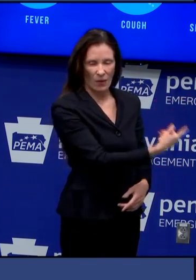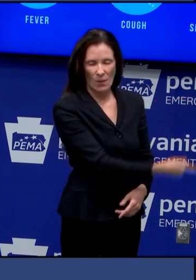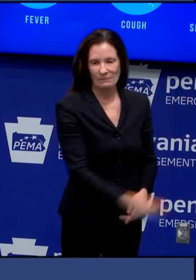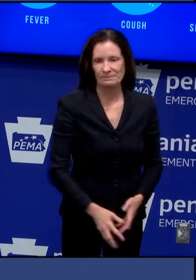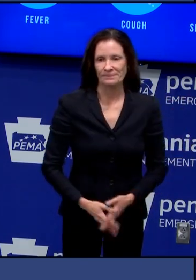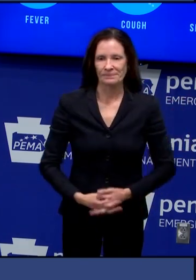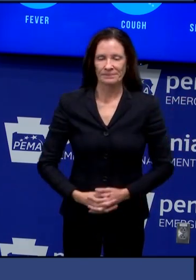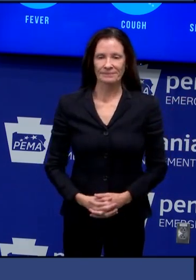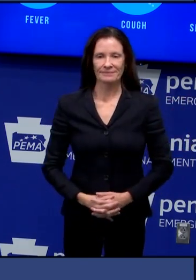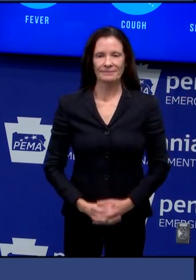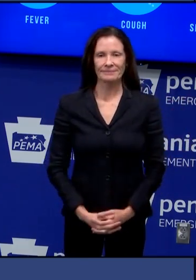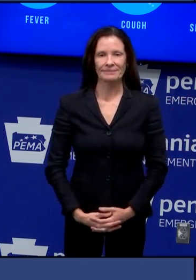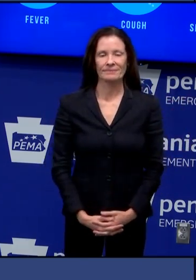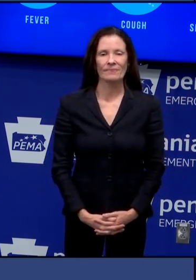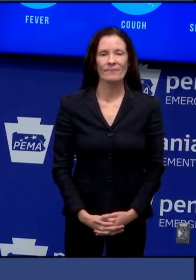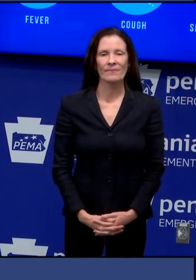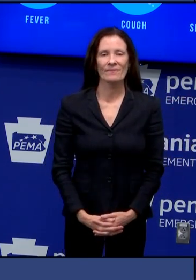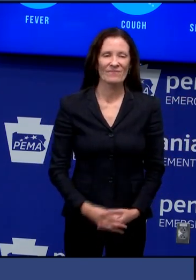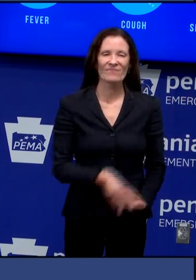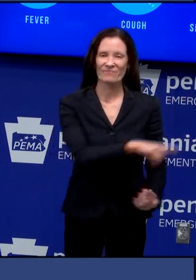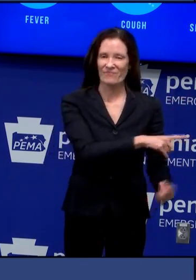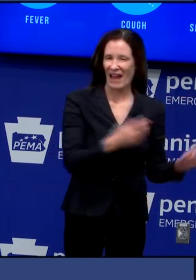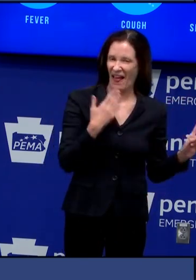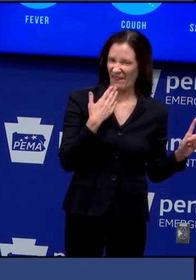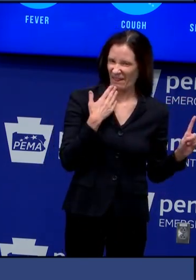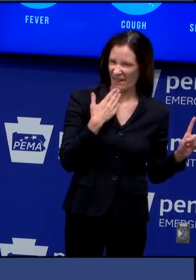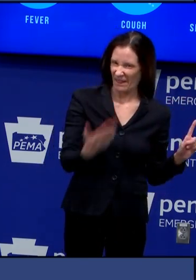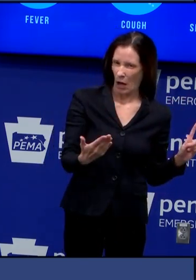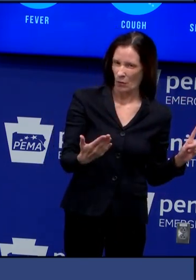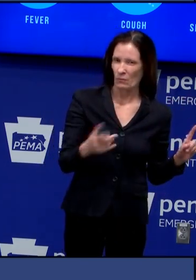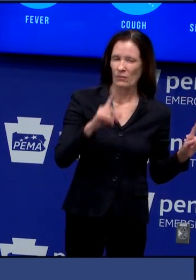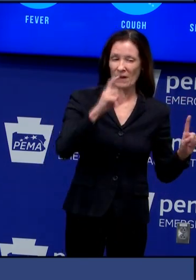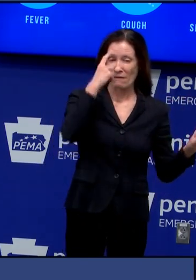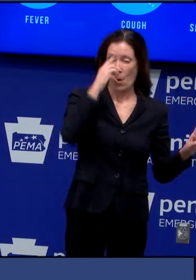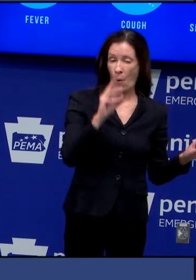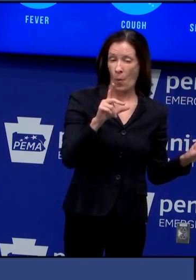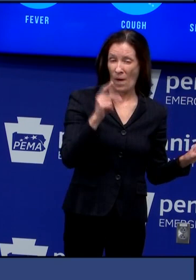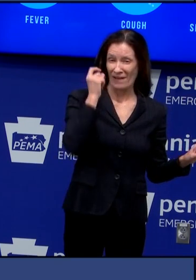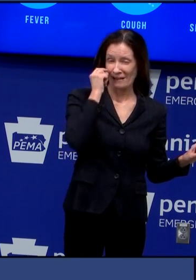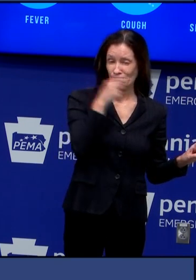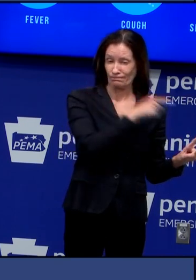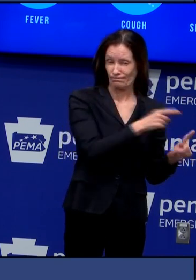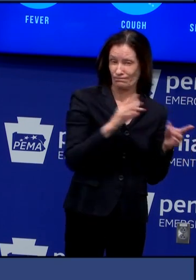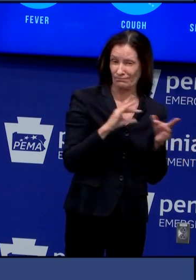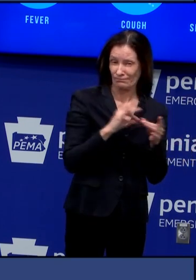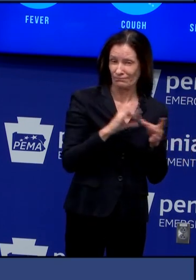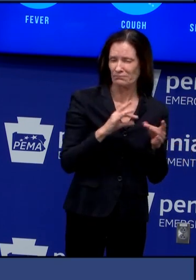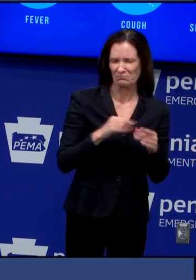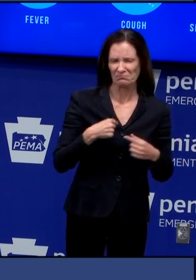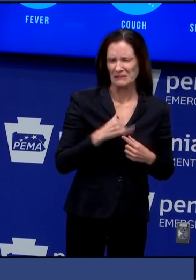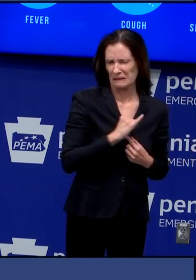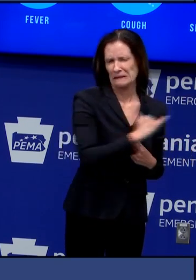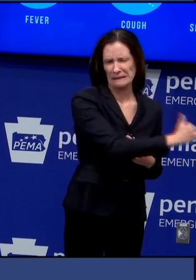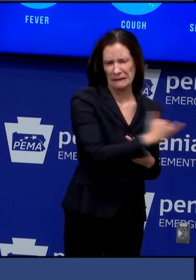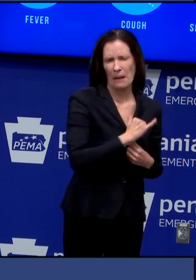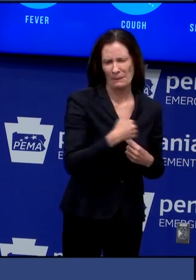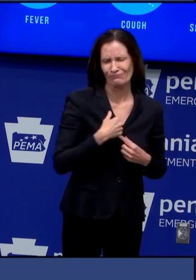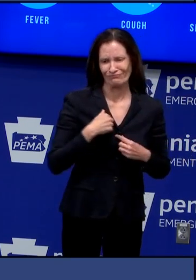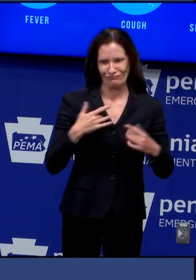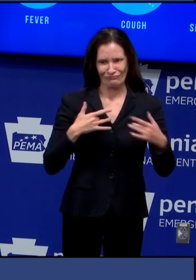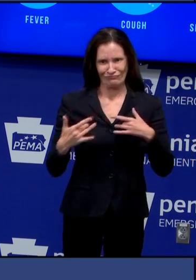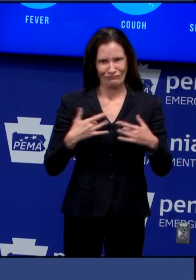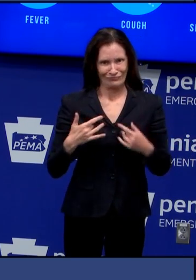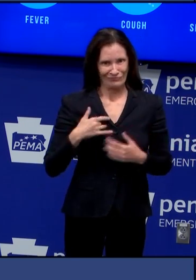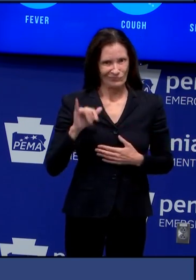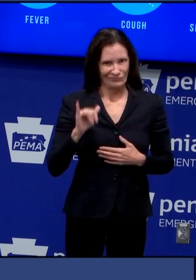thank you um so yes um as governor wolf mentioned we we have had concerns um and so